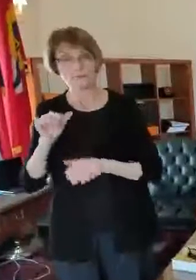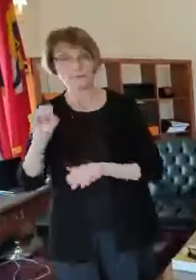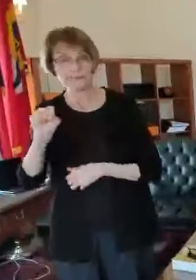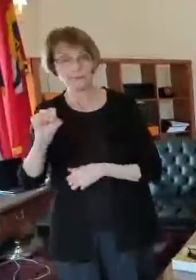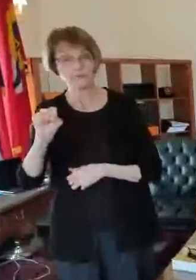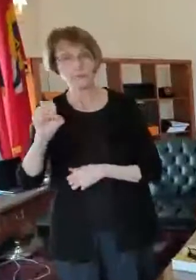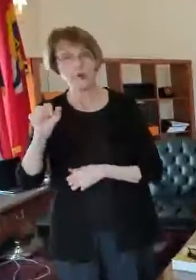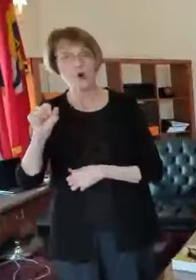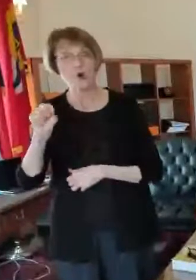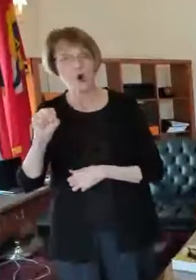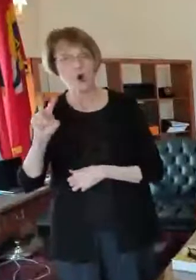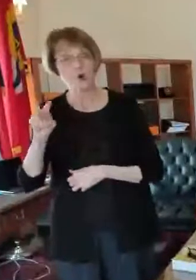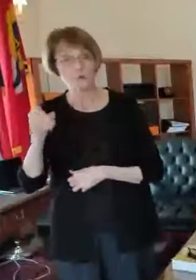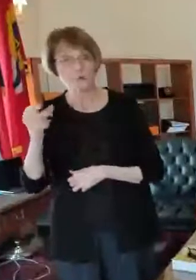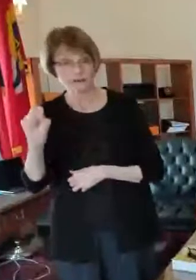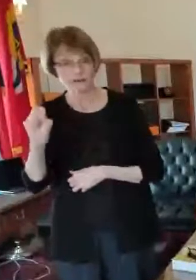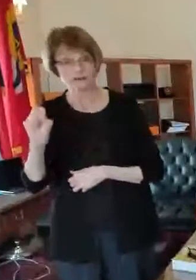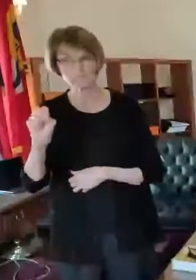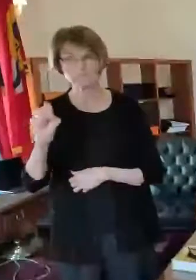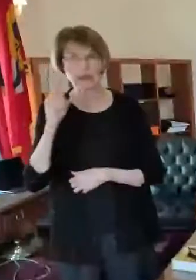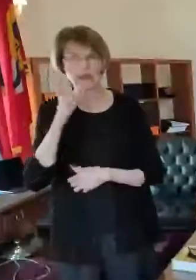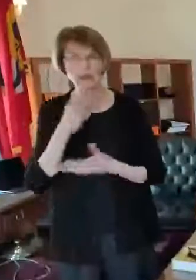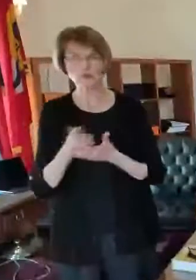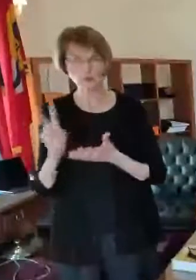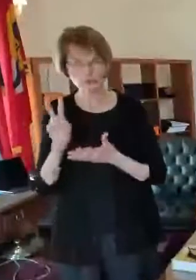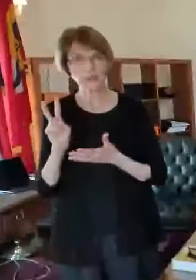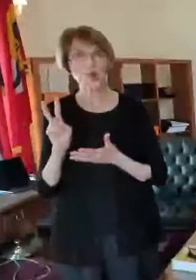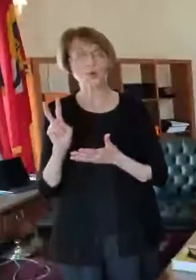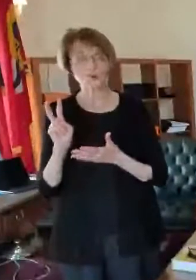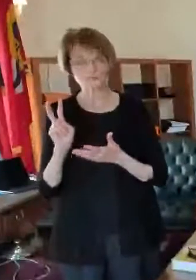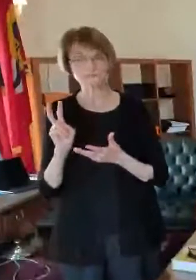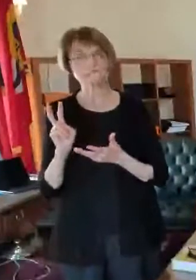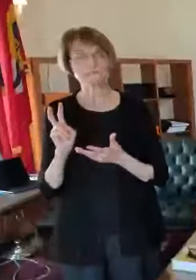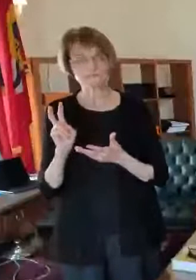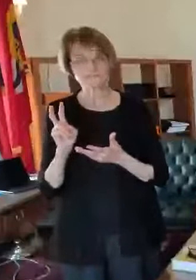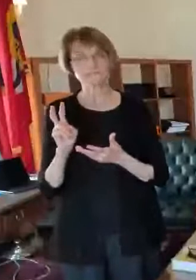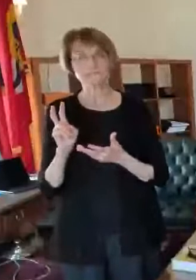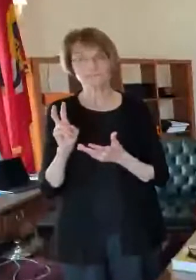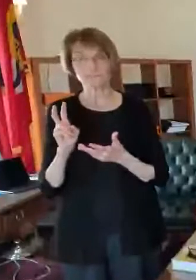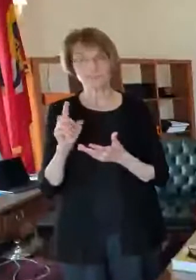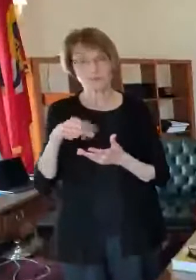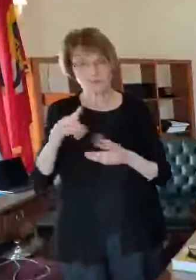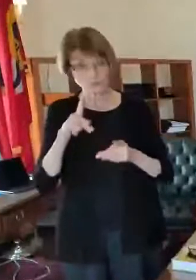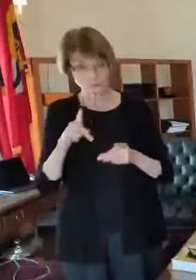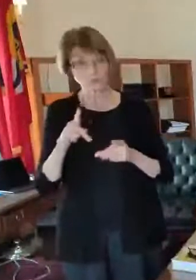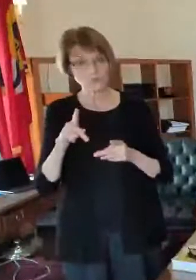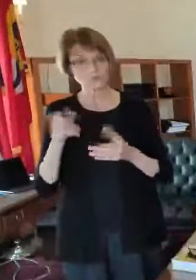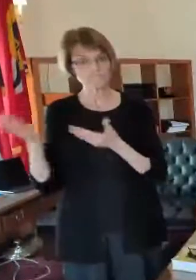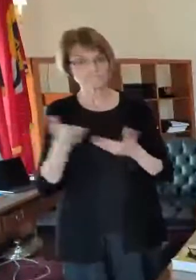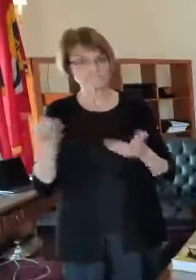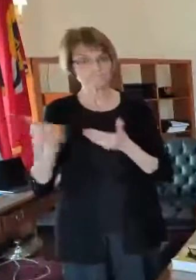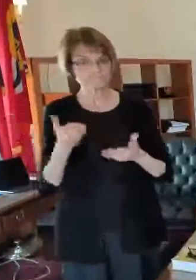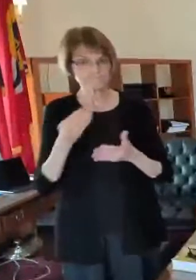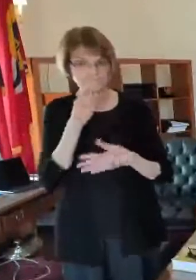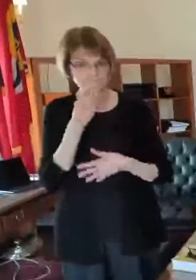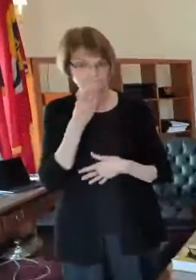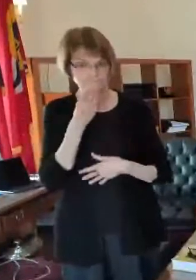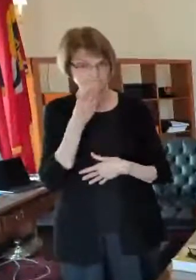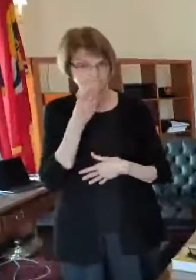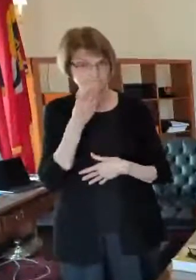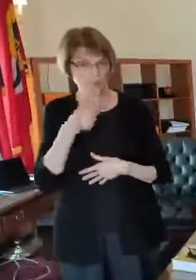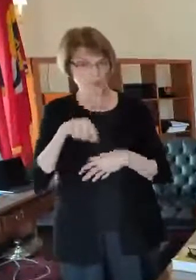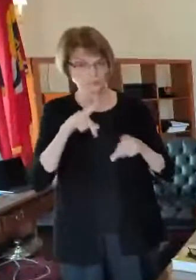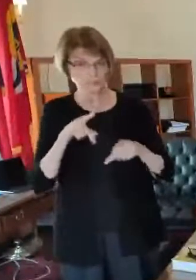week ago maybe two weeks ago by now for folks that get meals on wheels many of whom are homebound